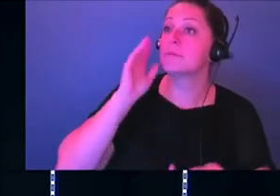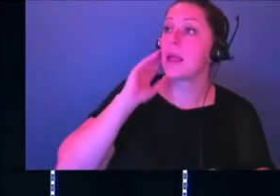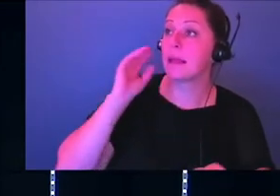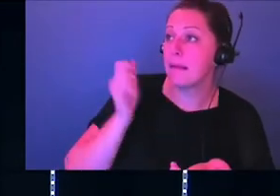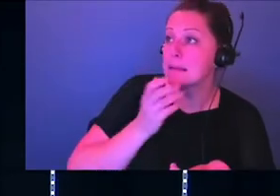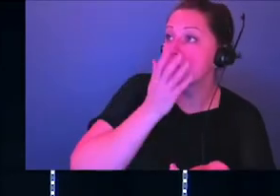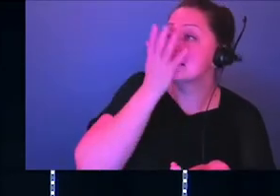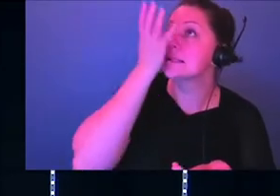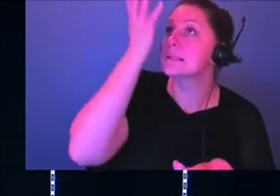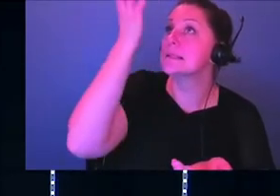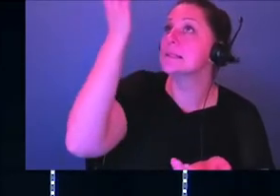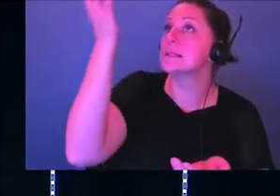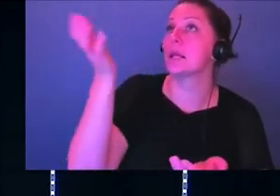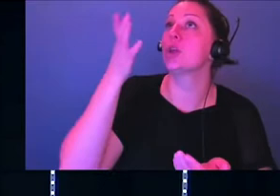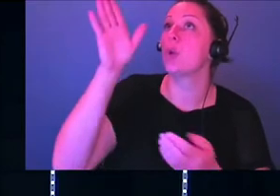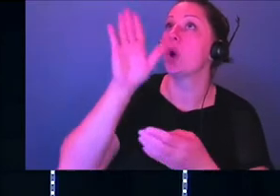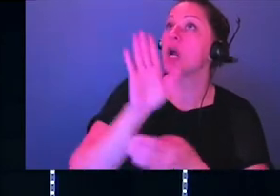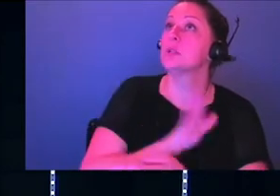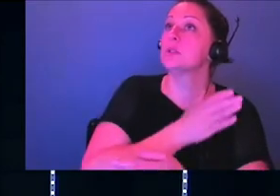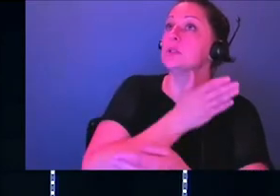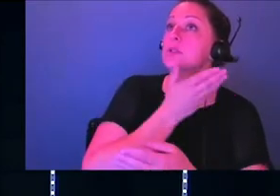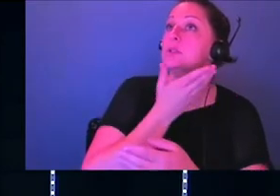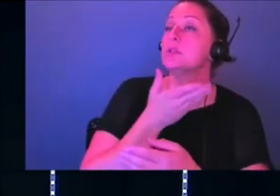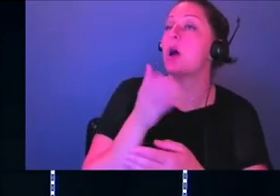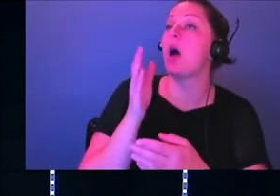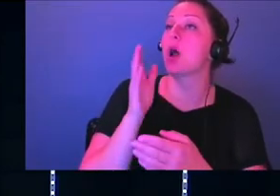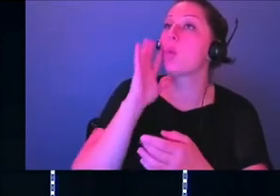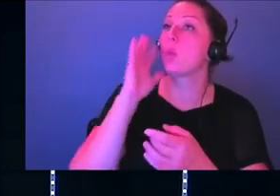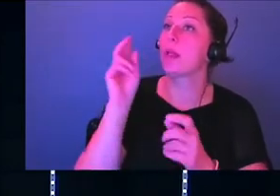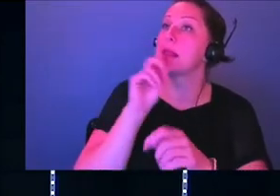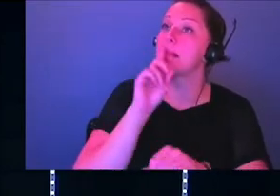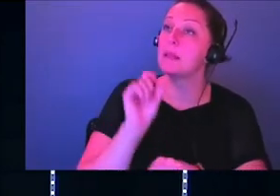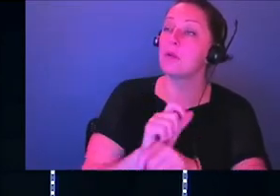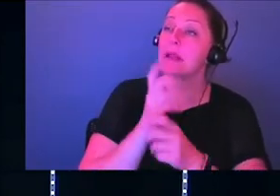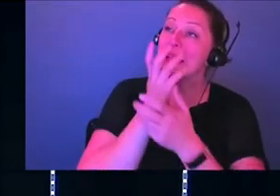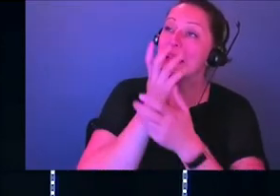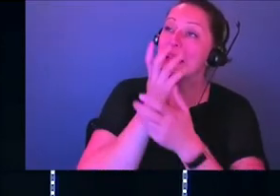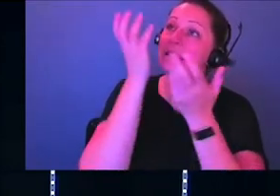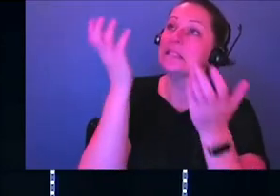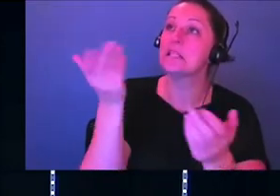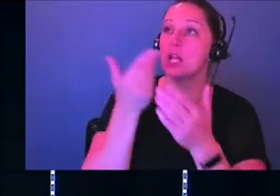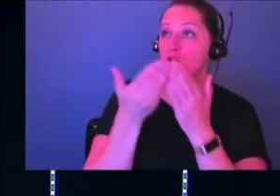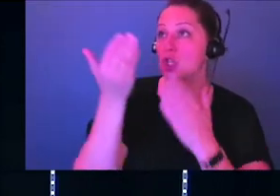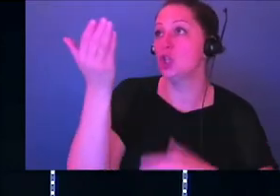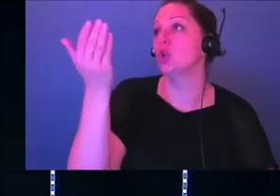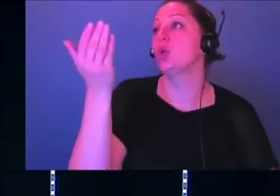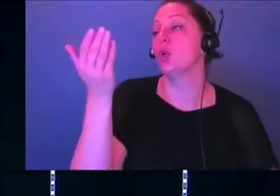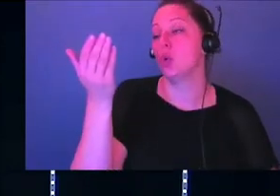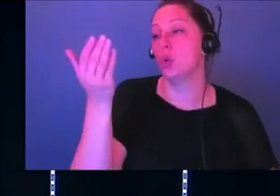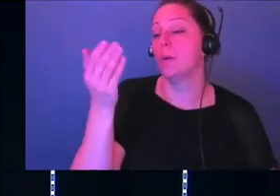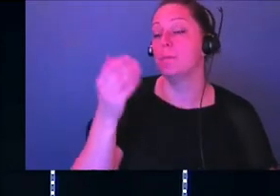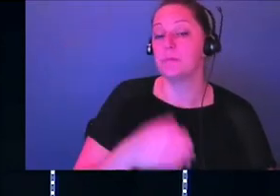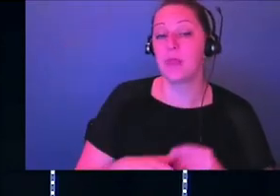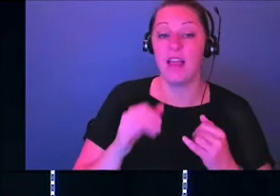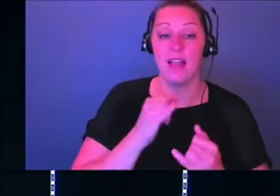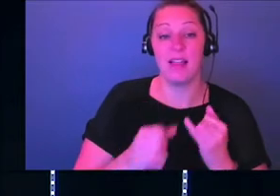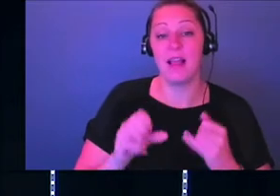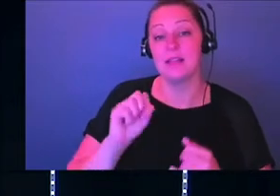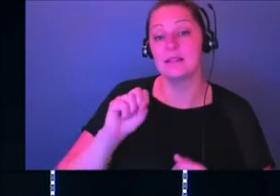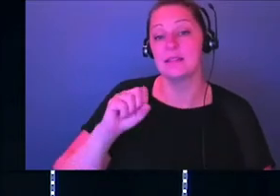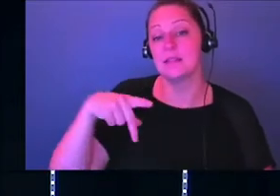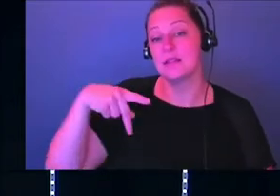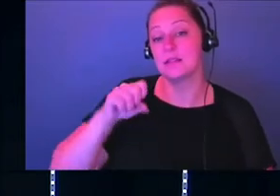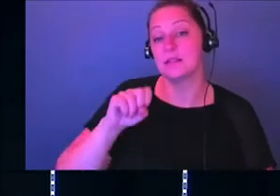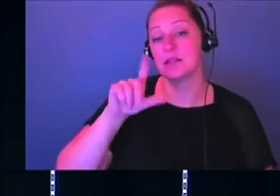sing these songs of praise, literally sing these songs of praise to you like a hymn. And then the last is Psalm 106,